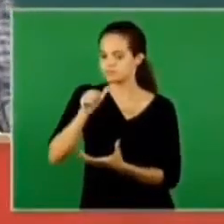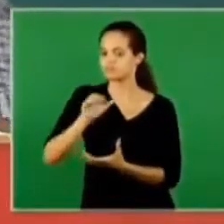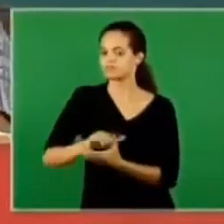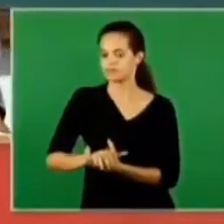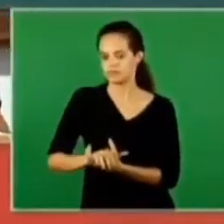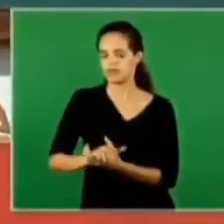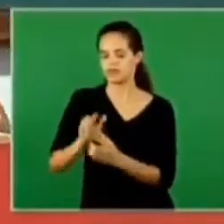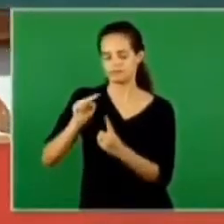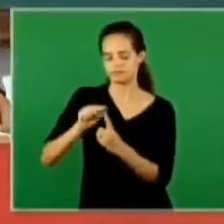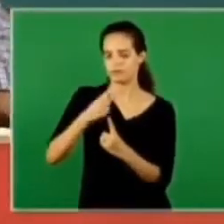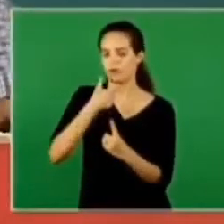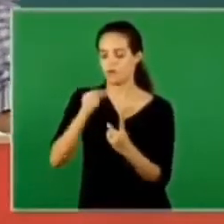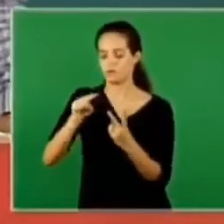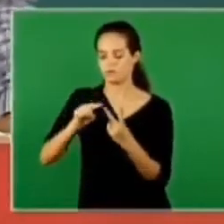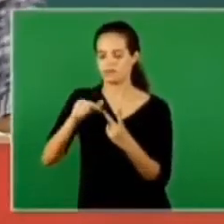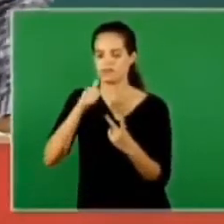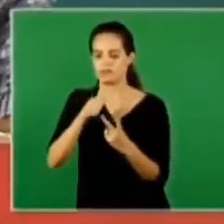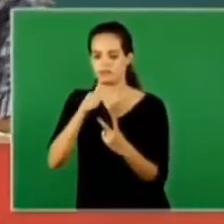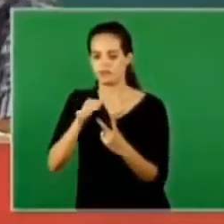to a man